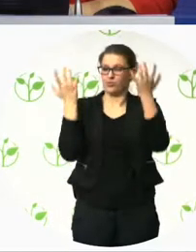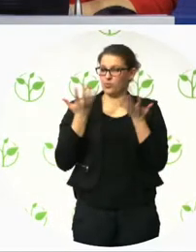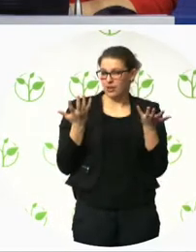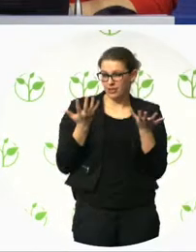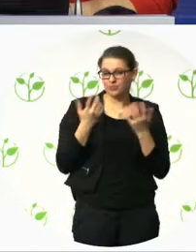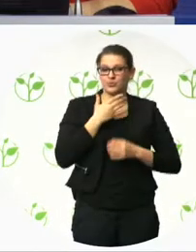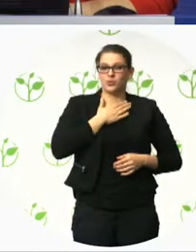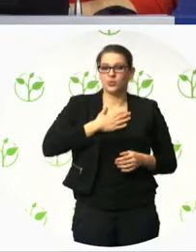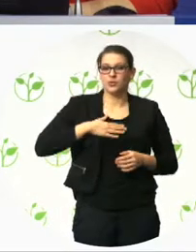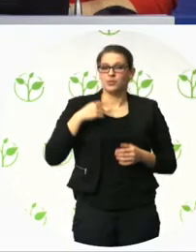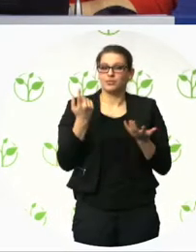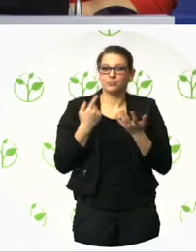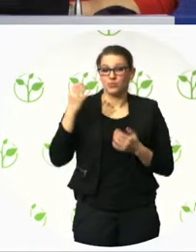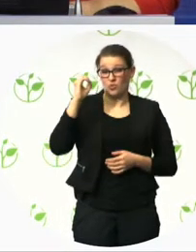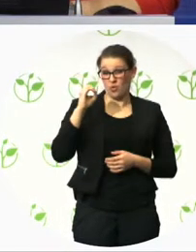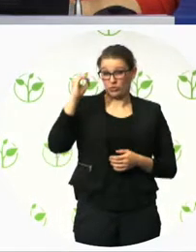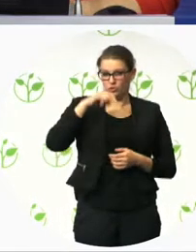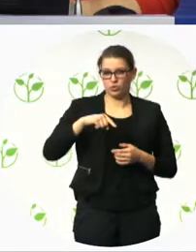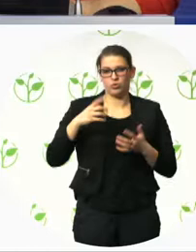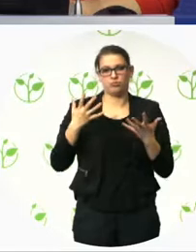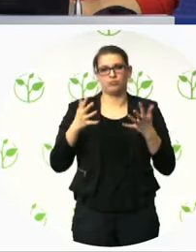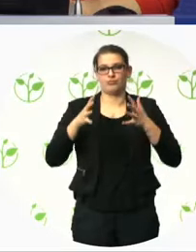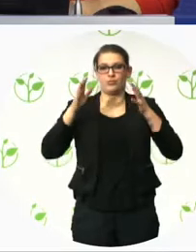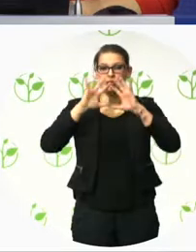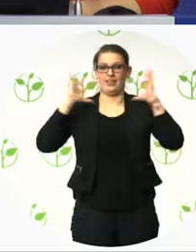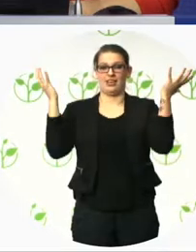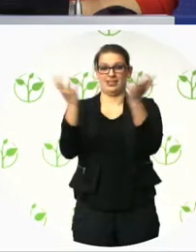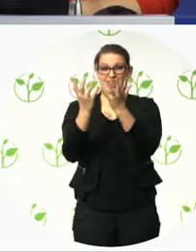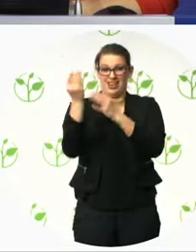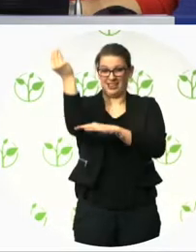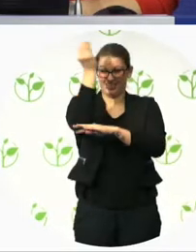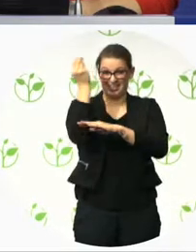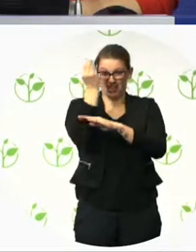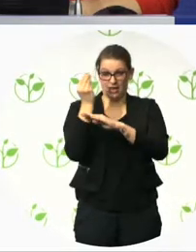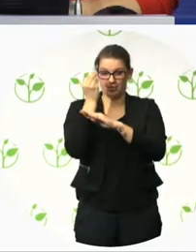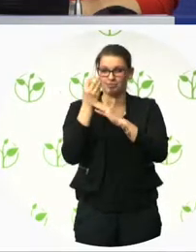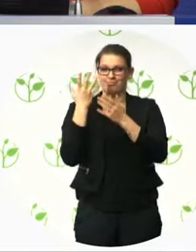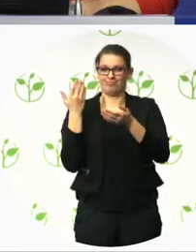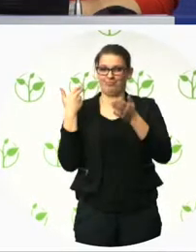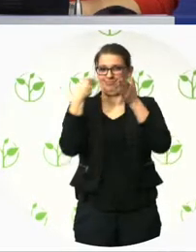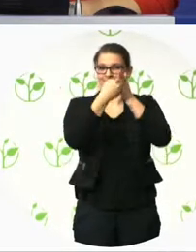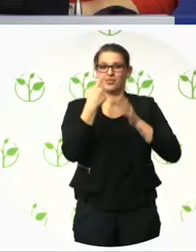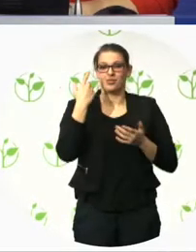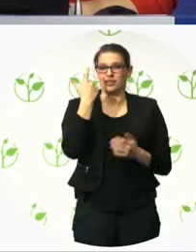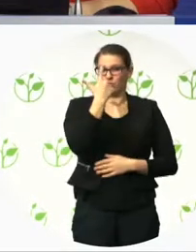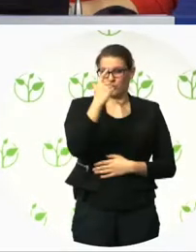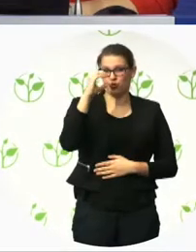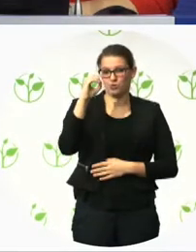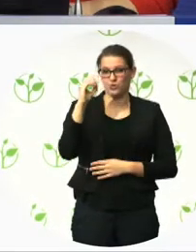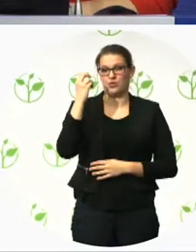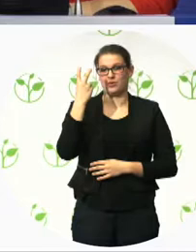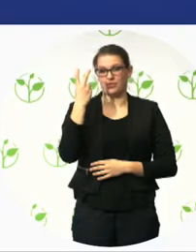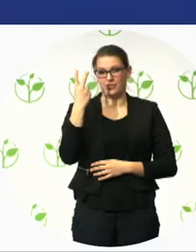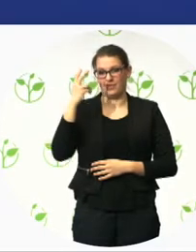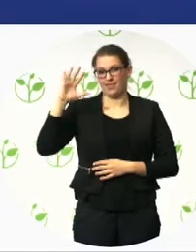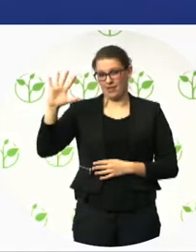2025. And just to say it straight, we have a way to go. And the ICT